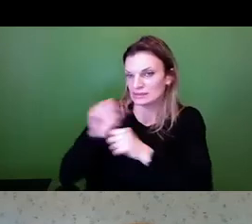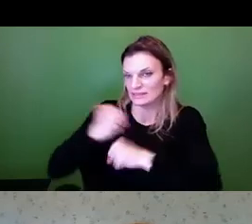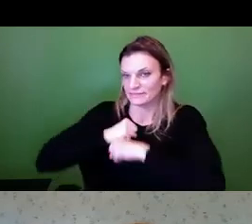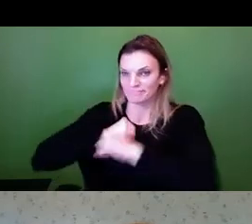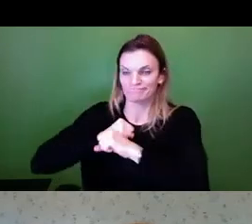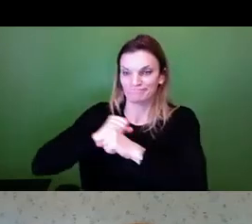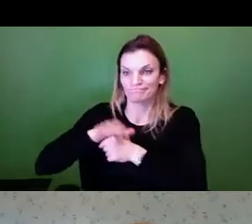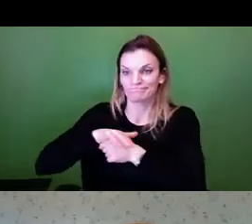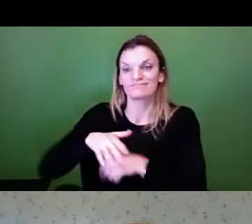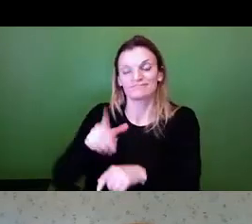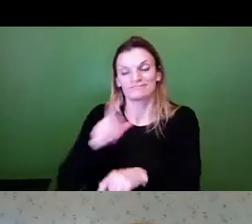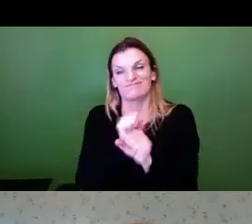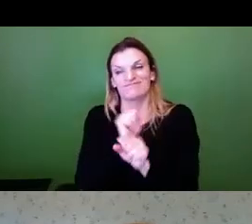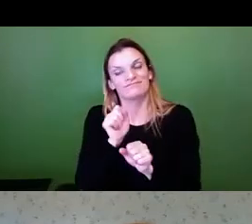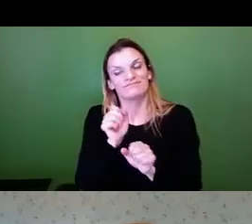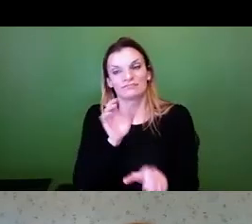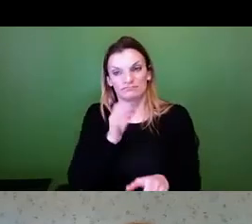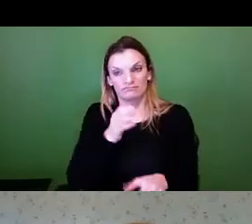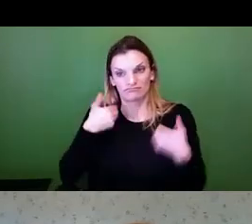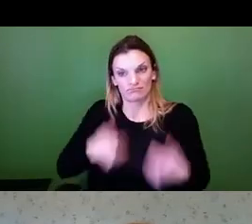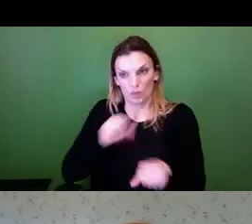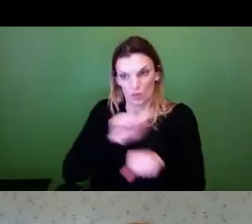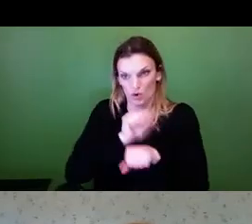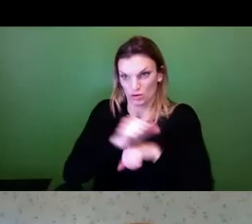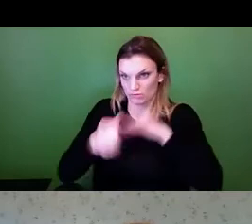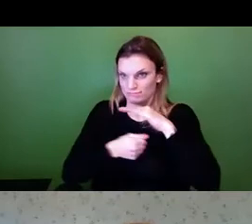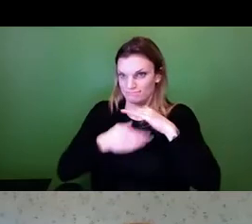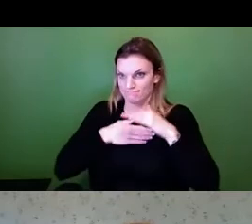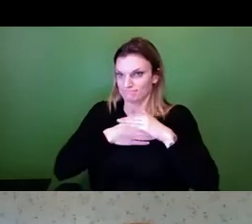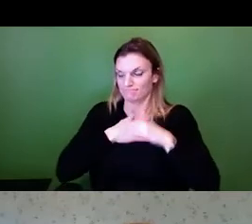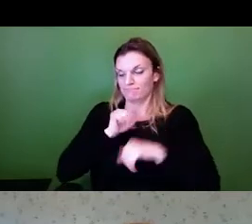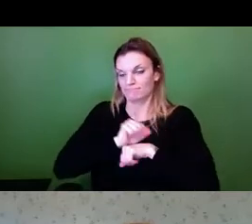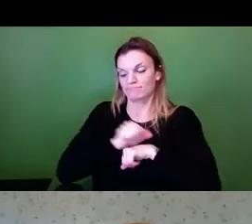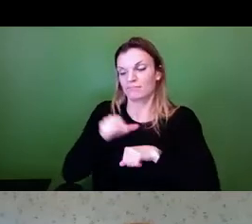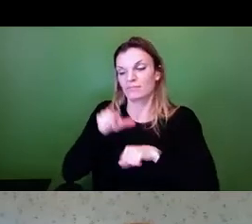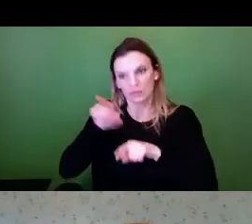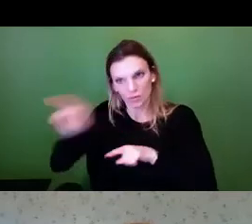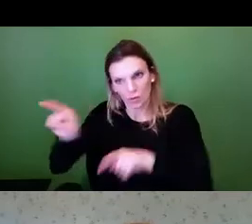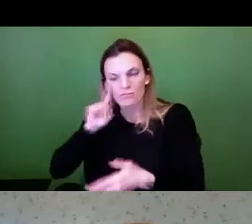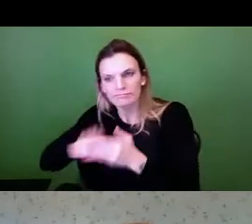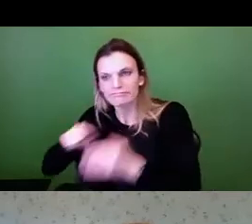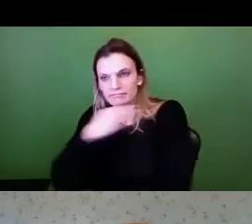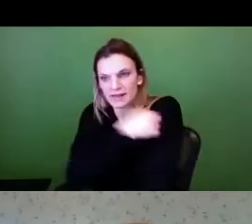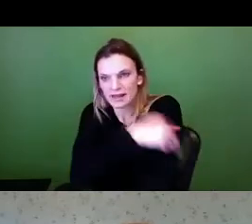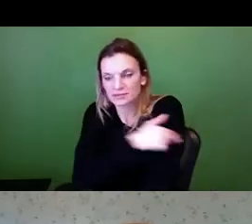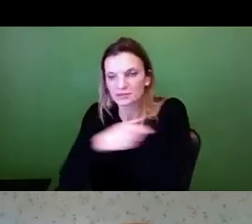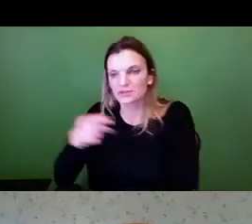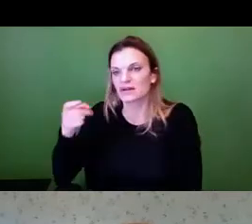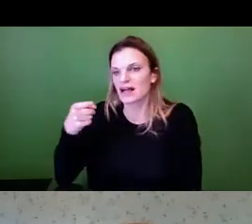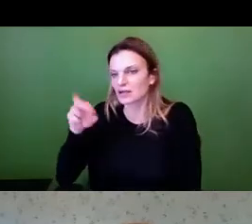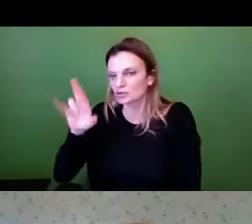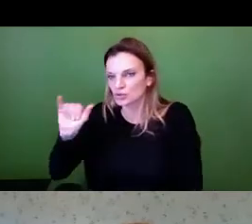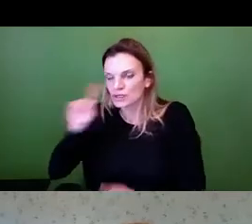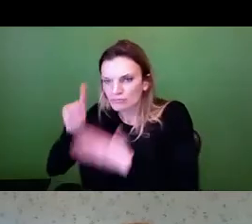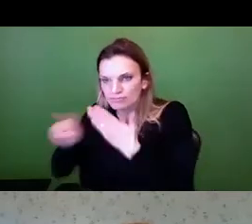the x-ray machines, whether they be at dental offices or hospitals, the large machines, as